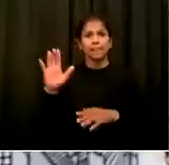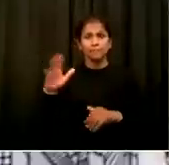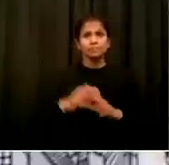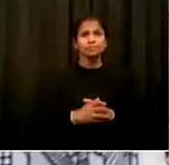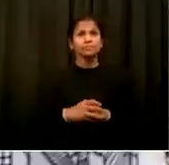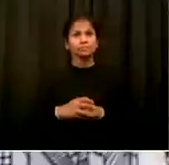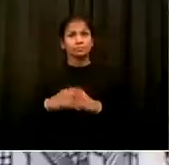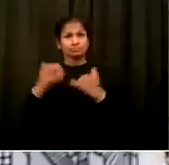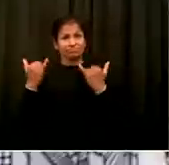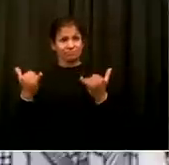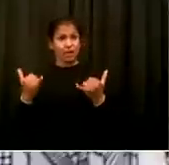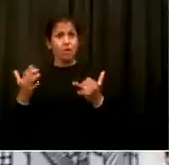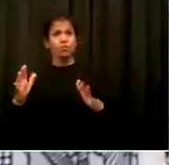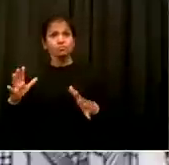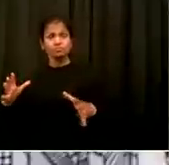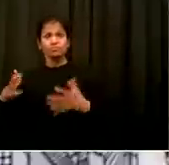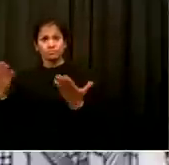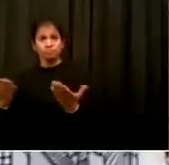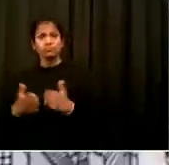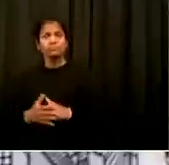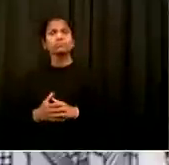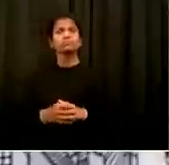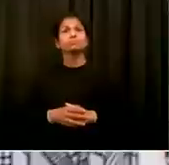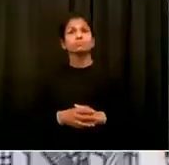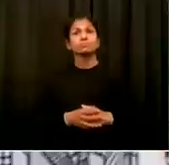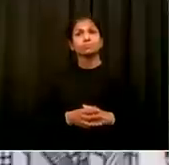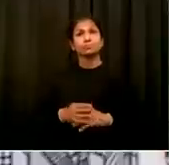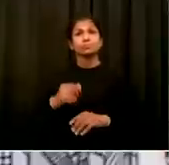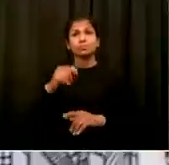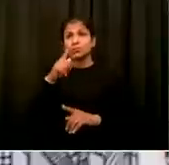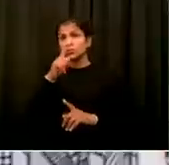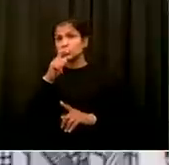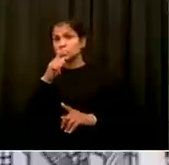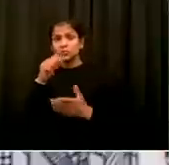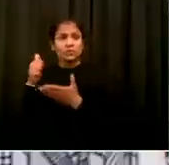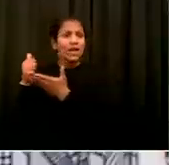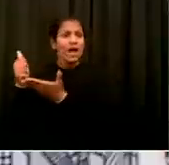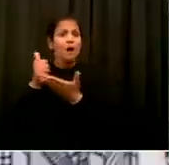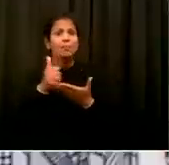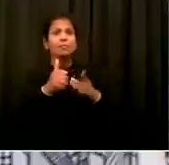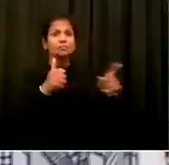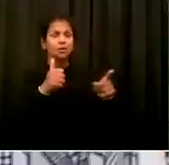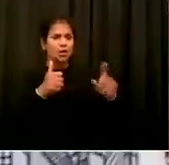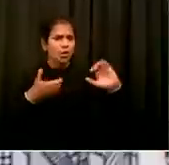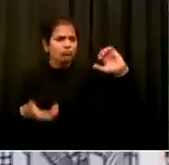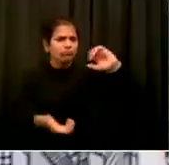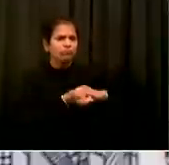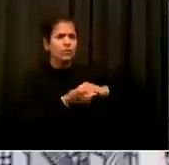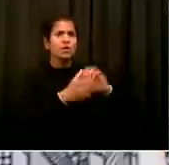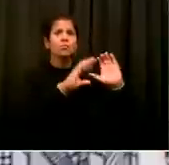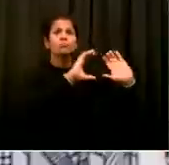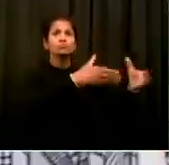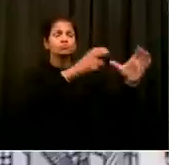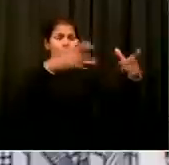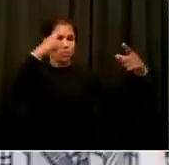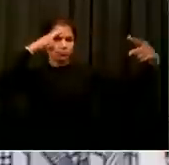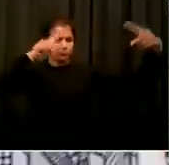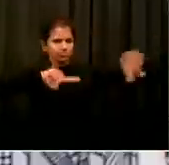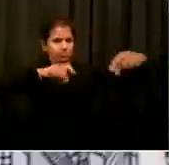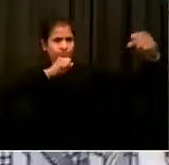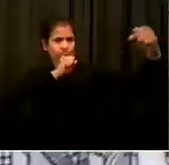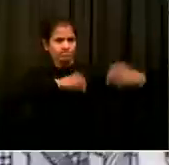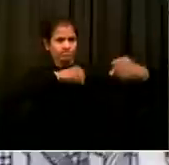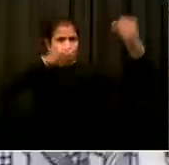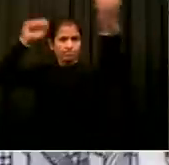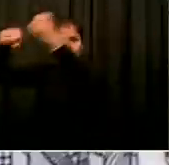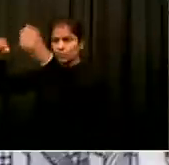leaders and institutions and people recognizing that it's important to participate, to wear the masks, to practice social distancing. But